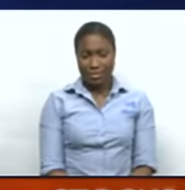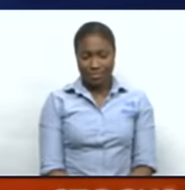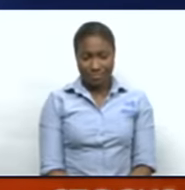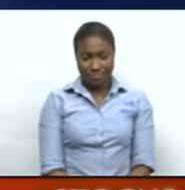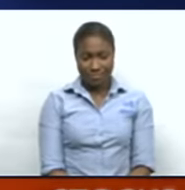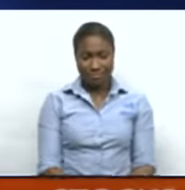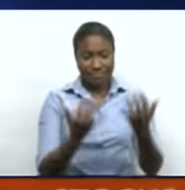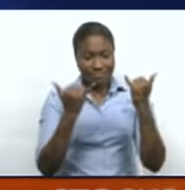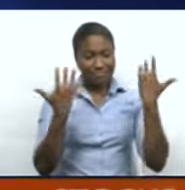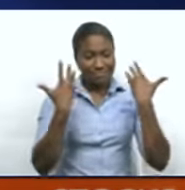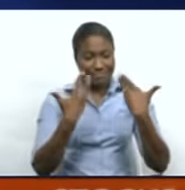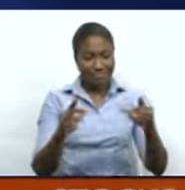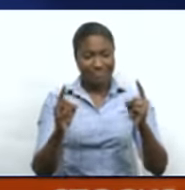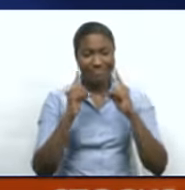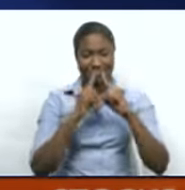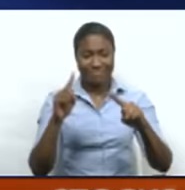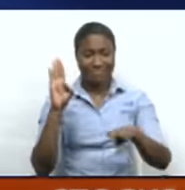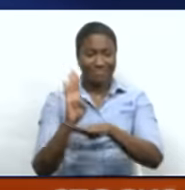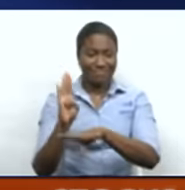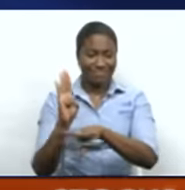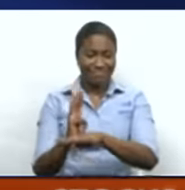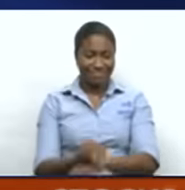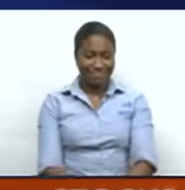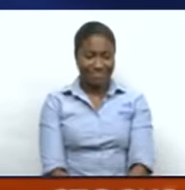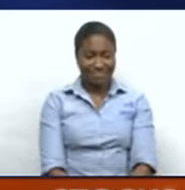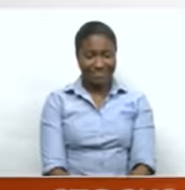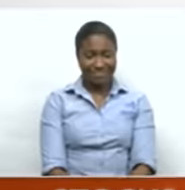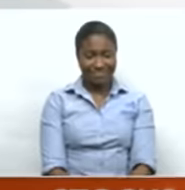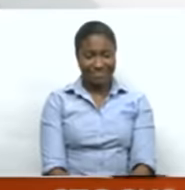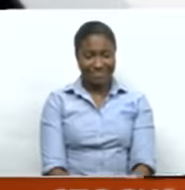Peter Christopher, CNT3 Business Watch.